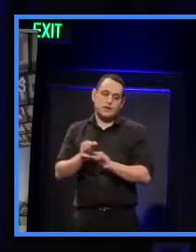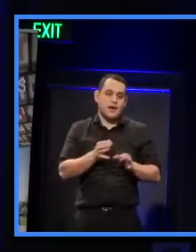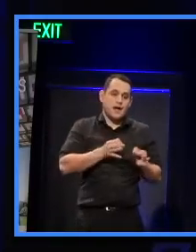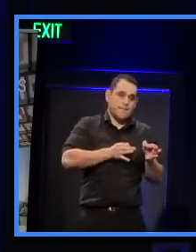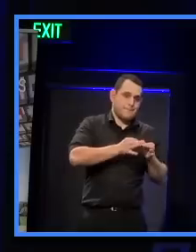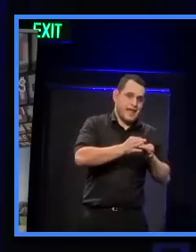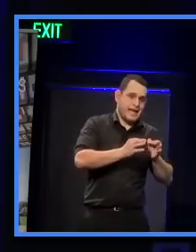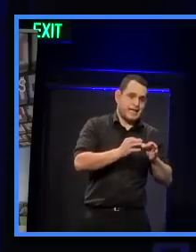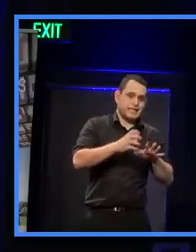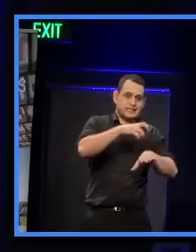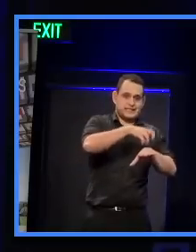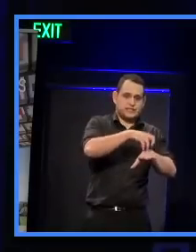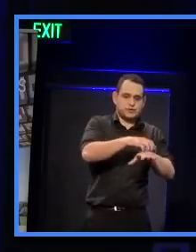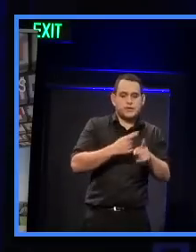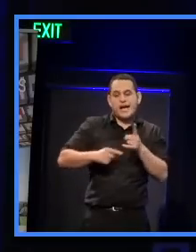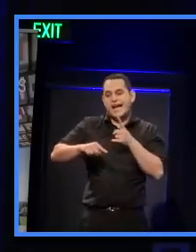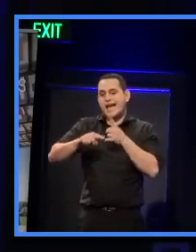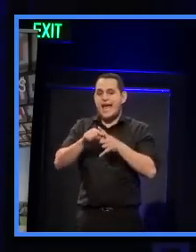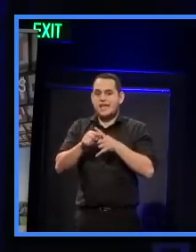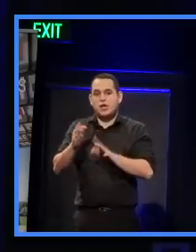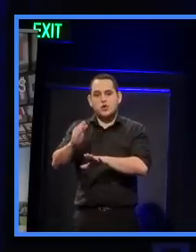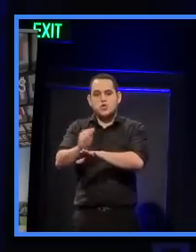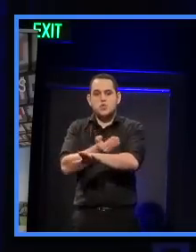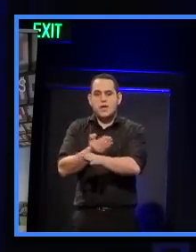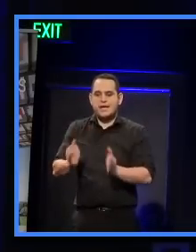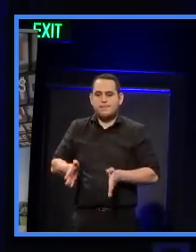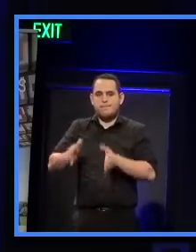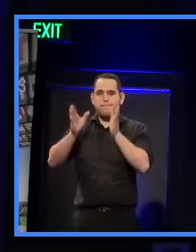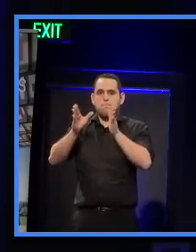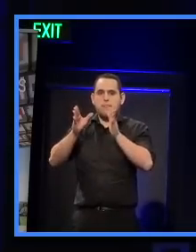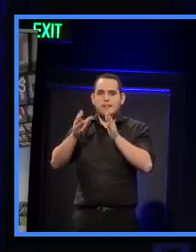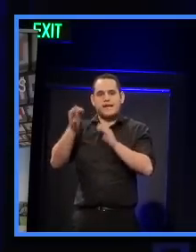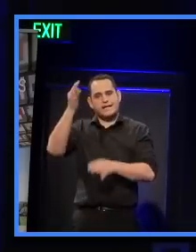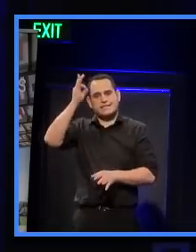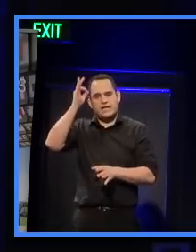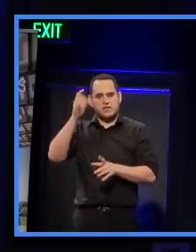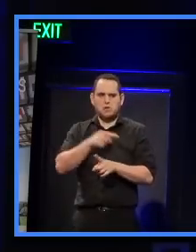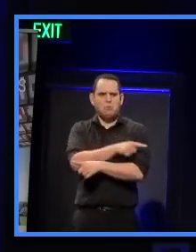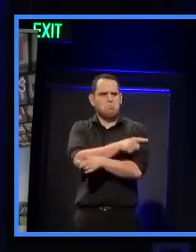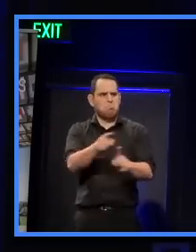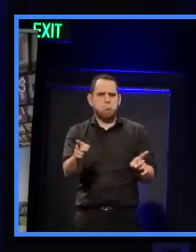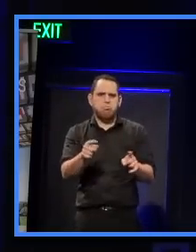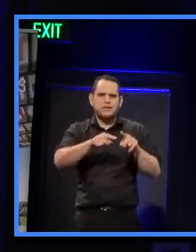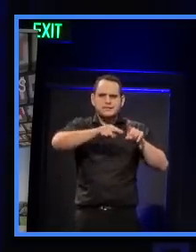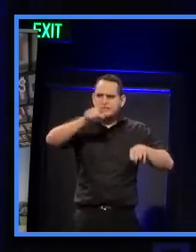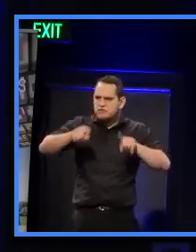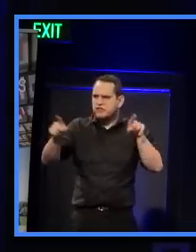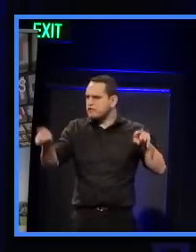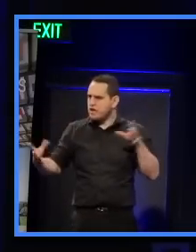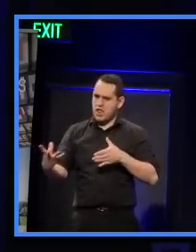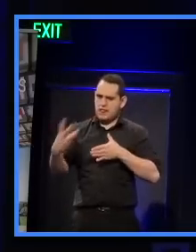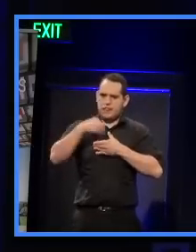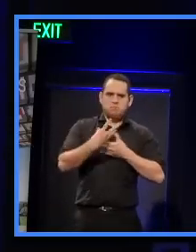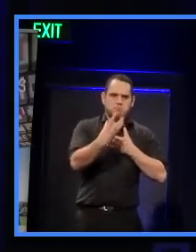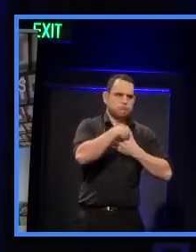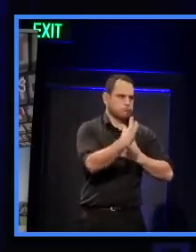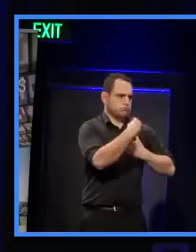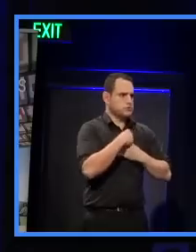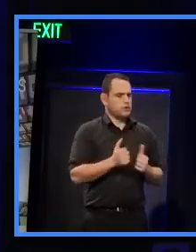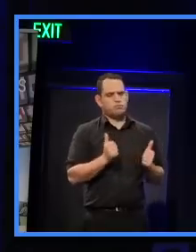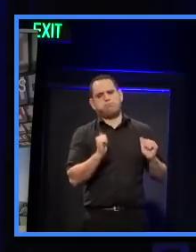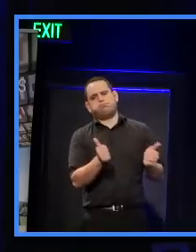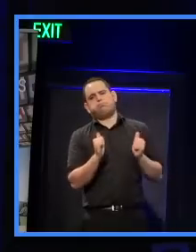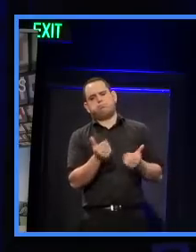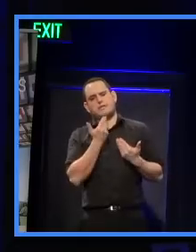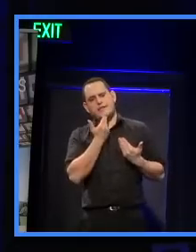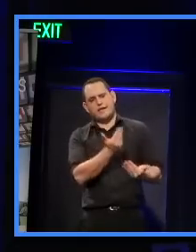and the New Zealand Green Building Council. So there's a whole range of people from all walks of life and disciplines there and I'm